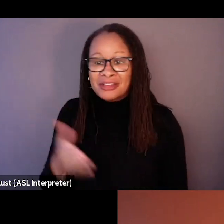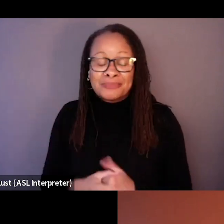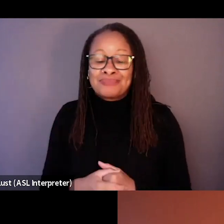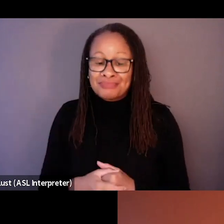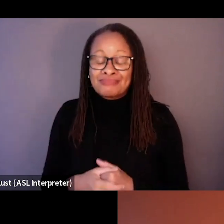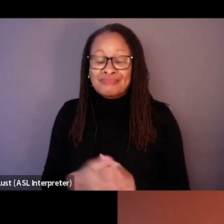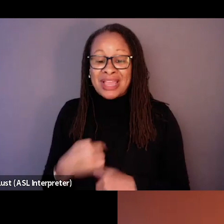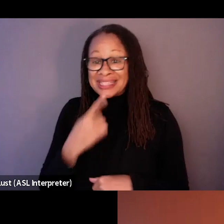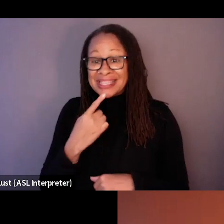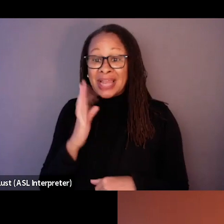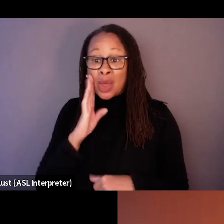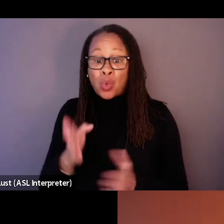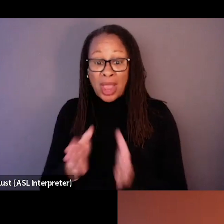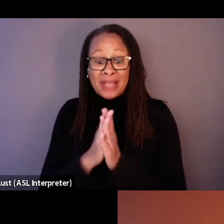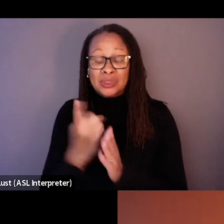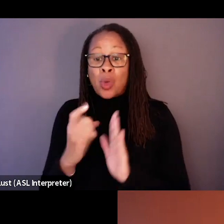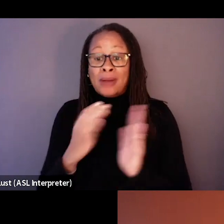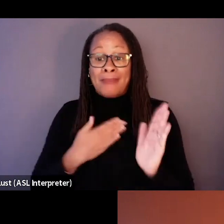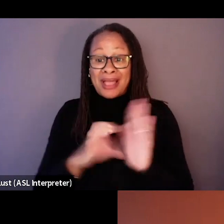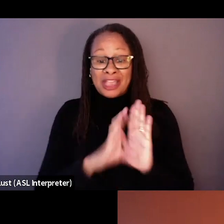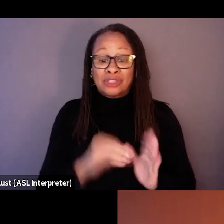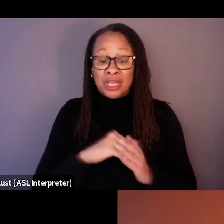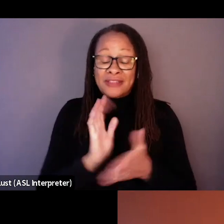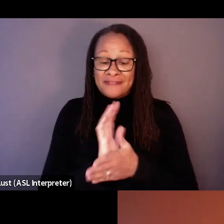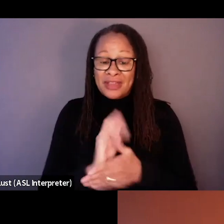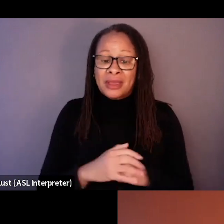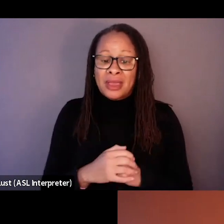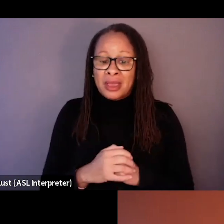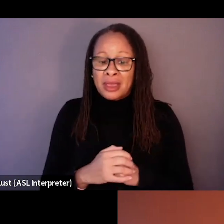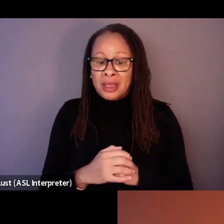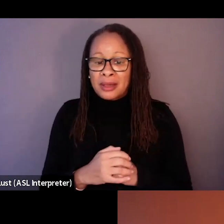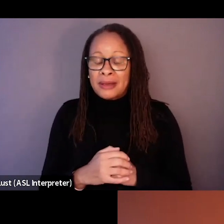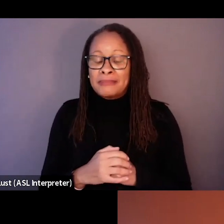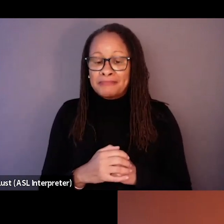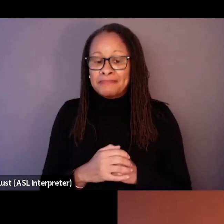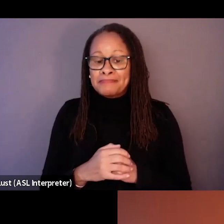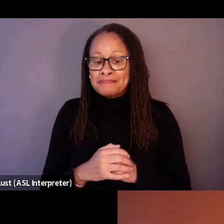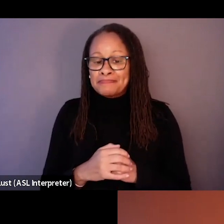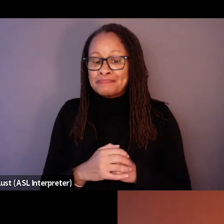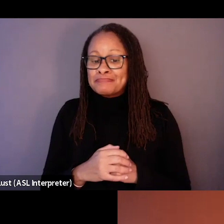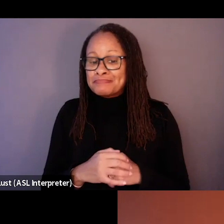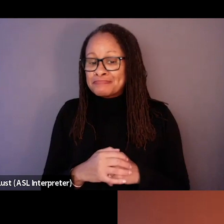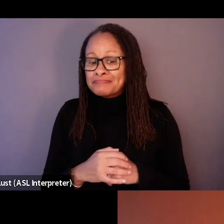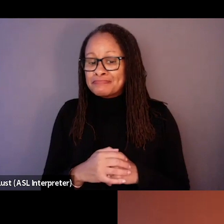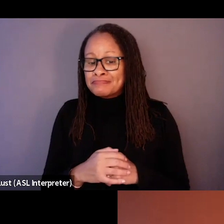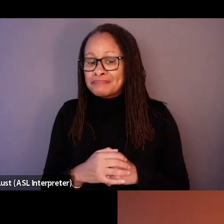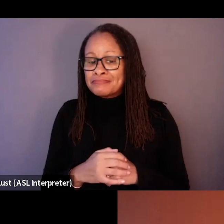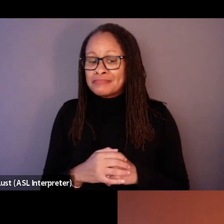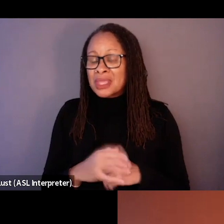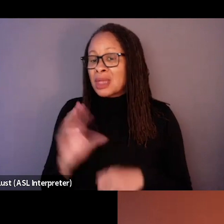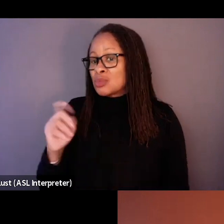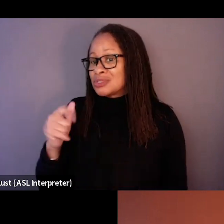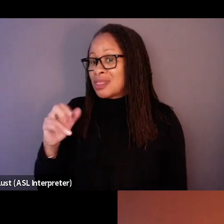I will ask one of my characters in my films in get, I will ask my character, Vivian Amsalem, who is a character in